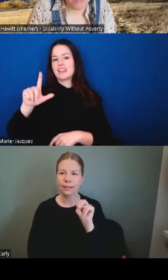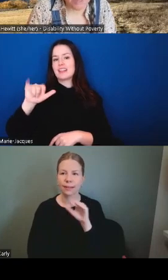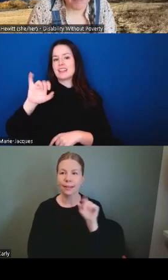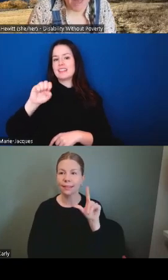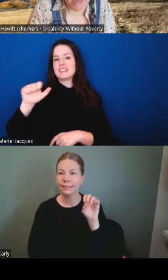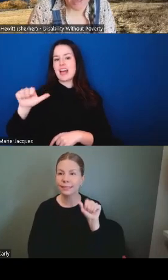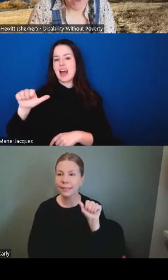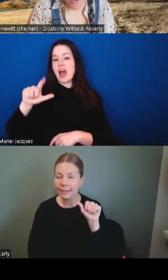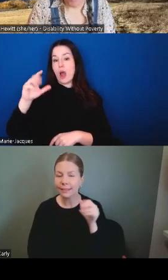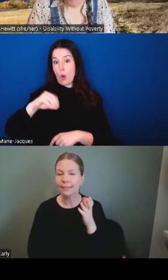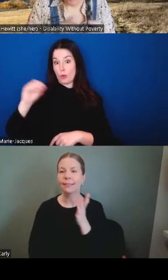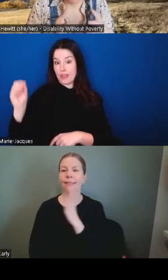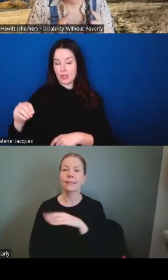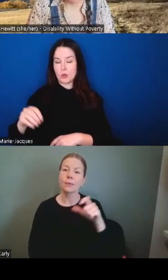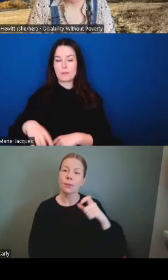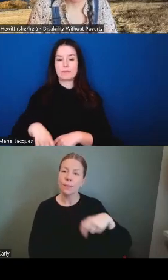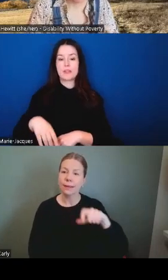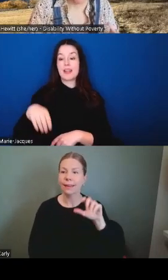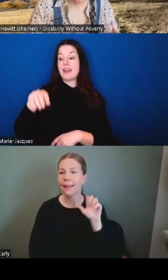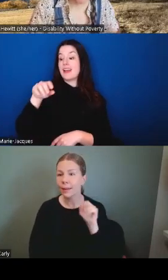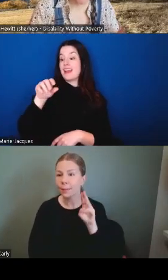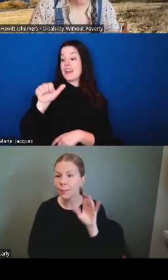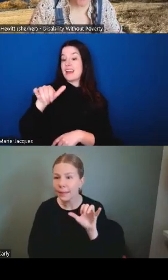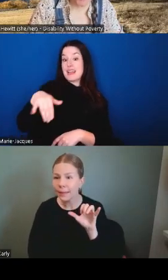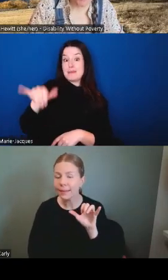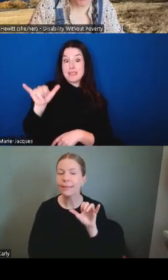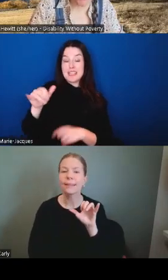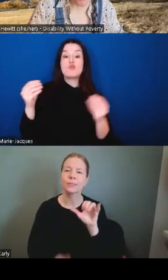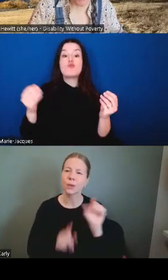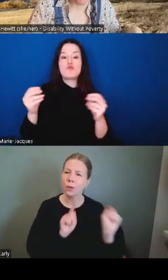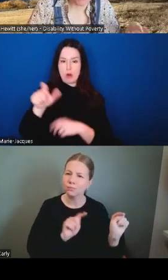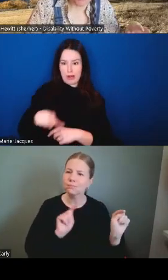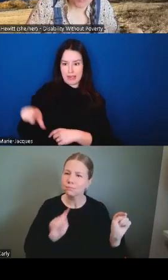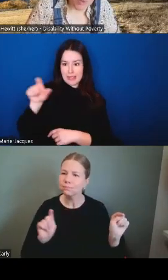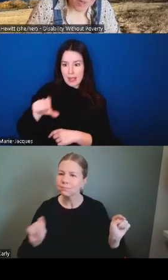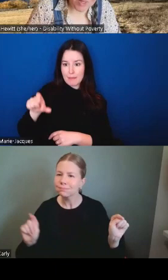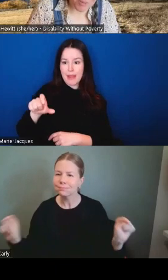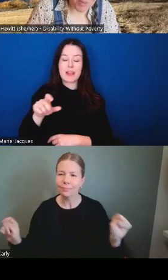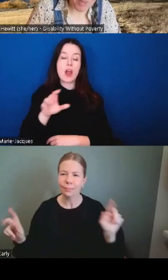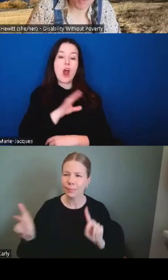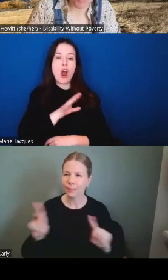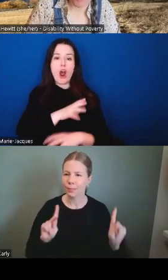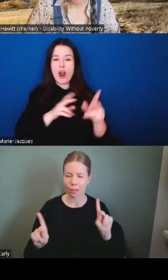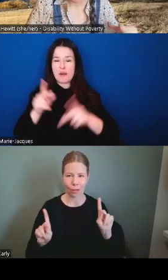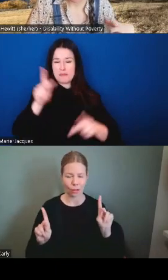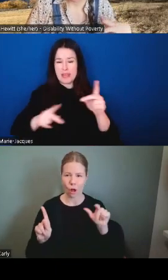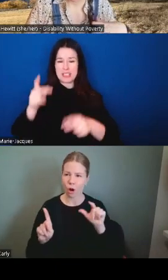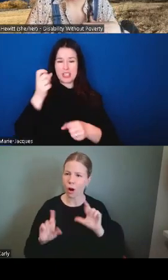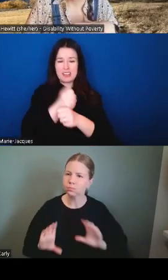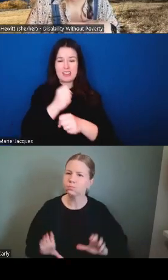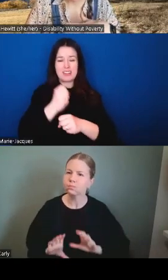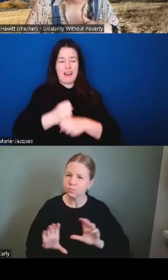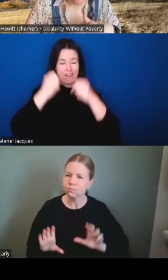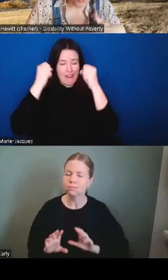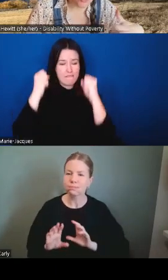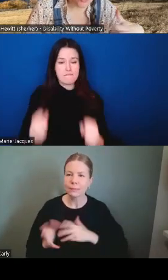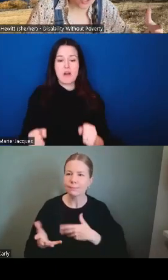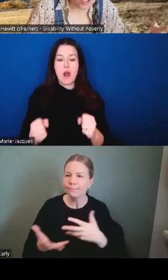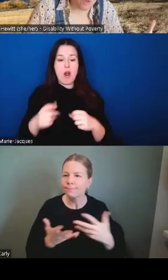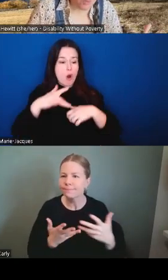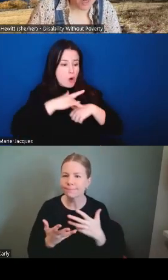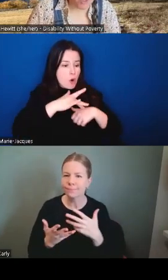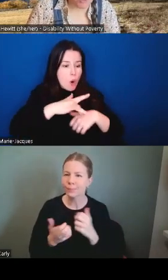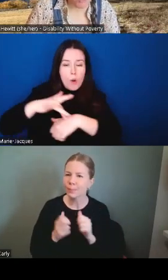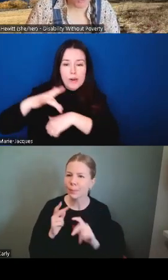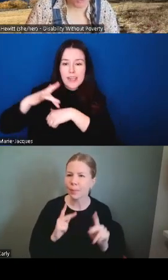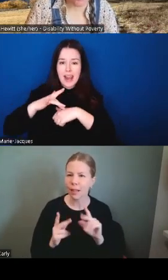working hard in quebec we have people working on the ground talking to people so that it's not